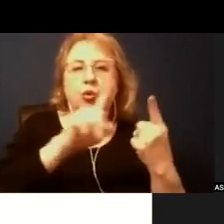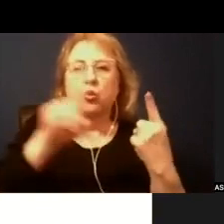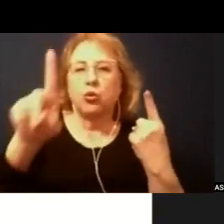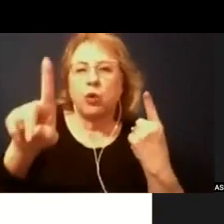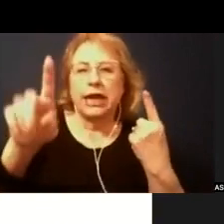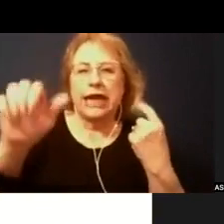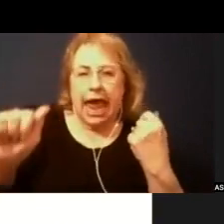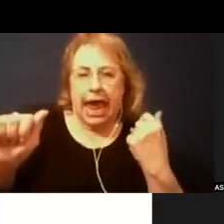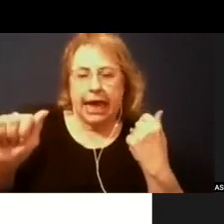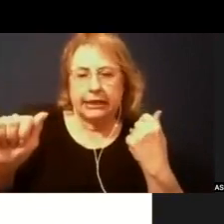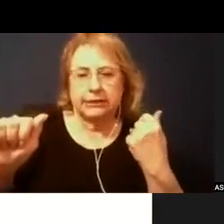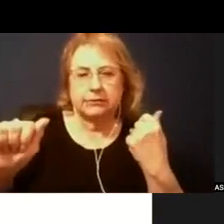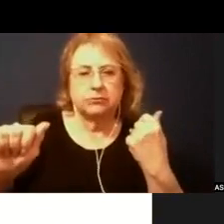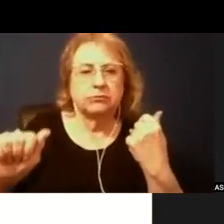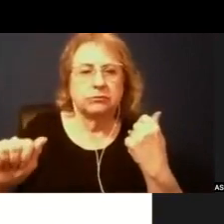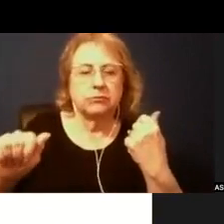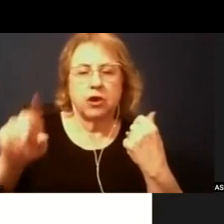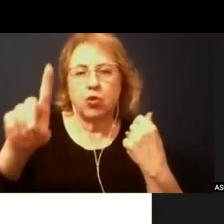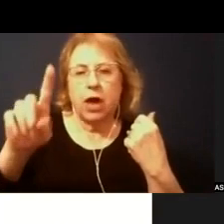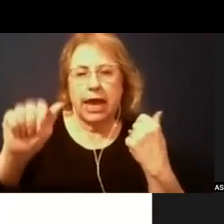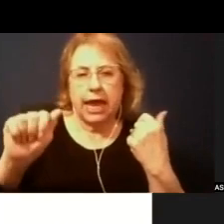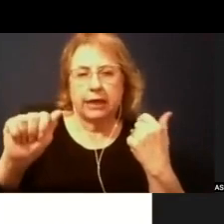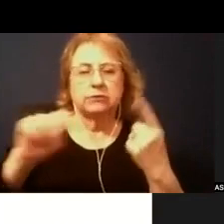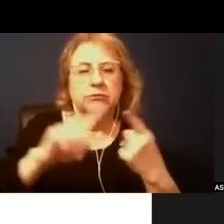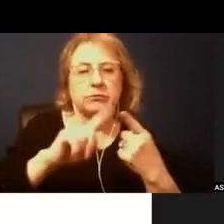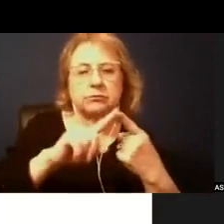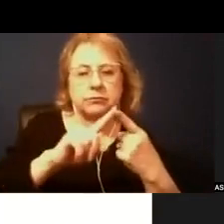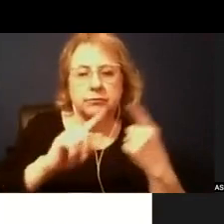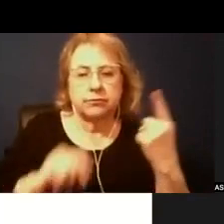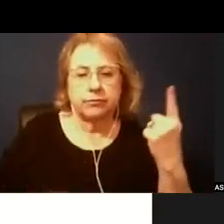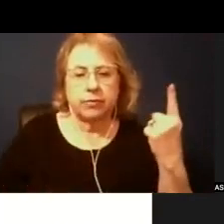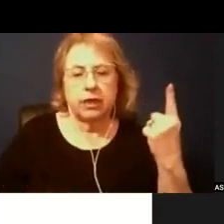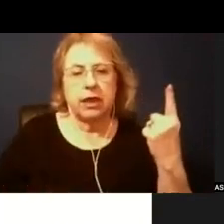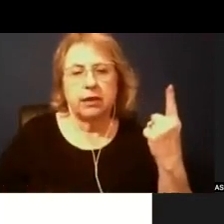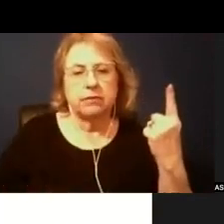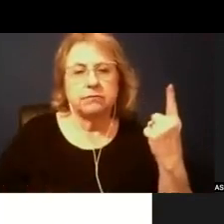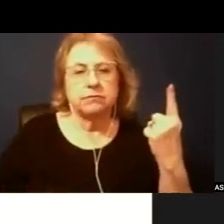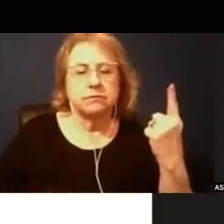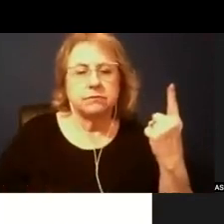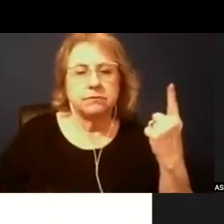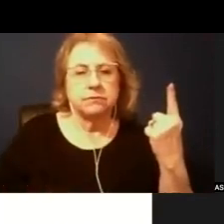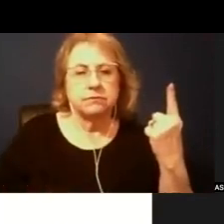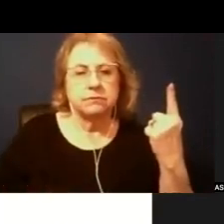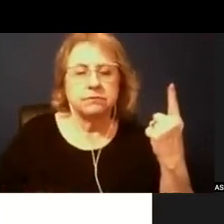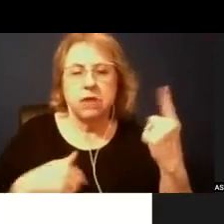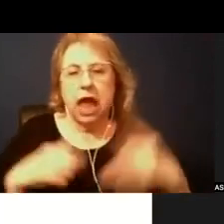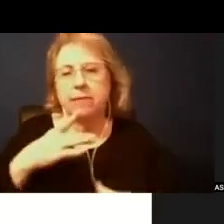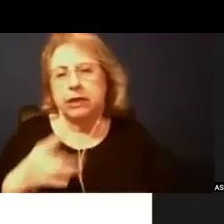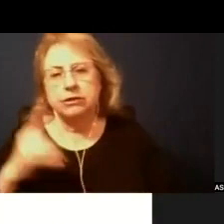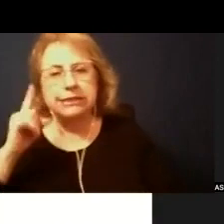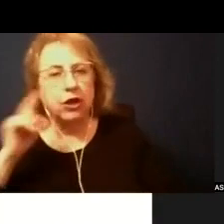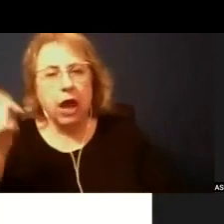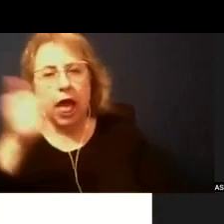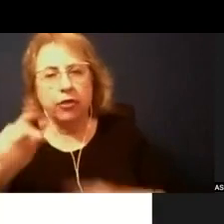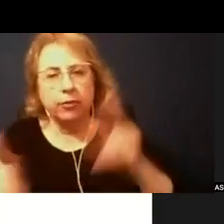I'll keep I'm gonna hold um just confirm that they're I mean I'm interested to hear other people's thoughts and